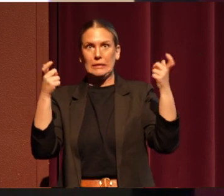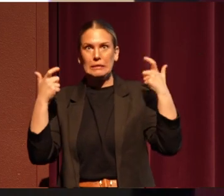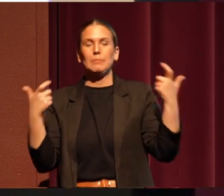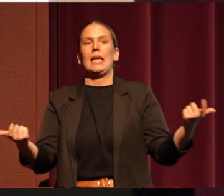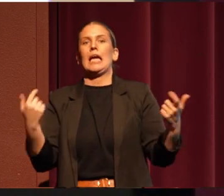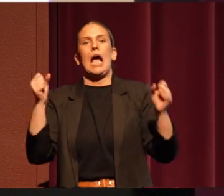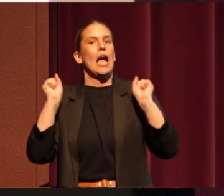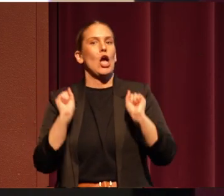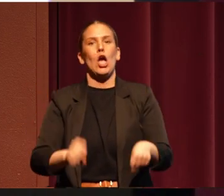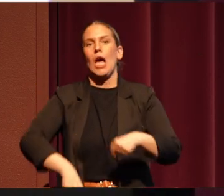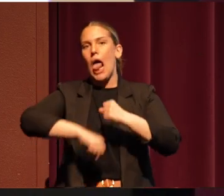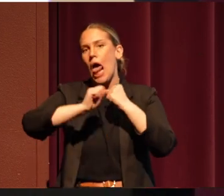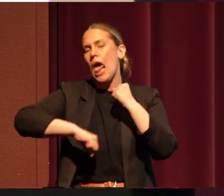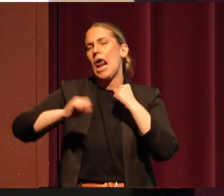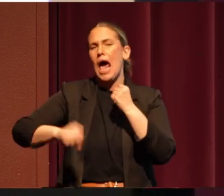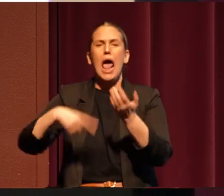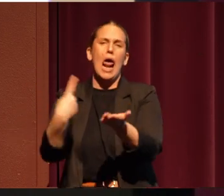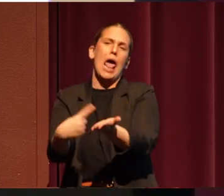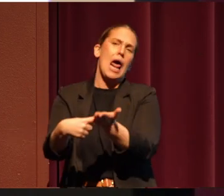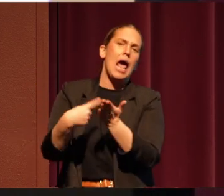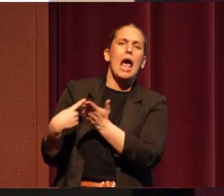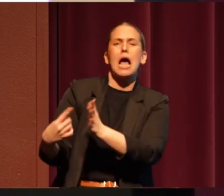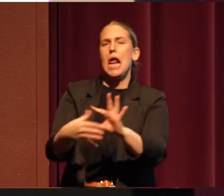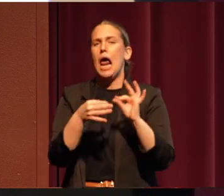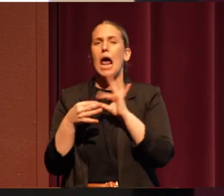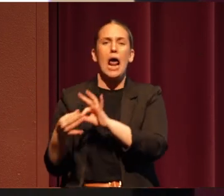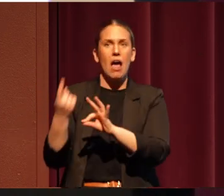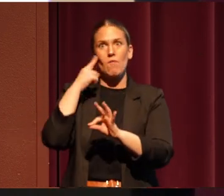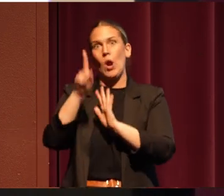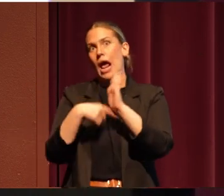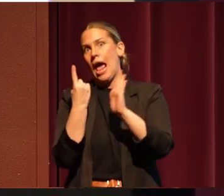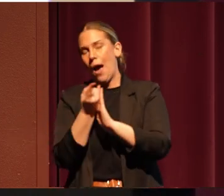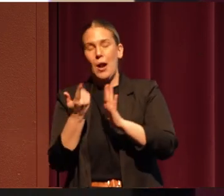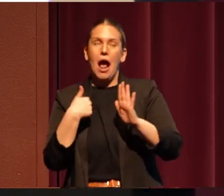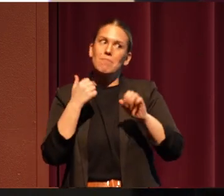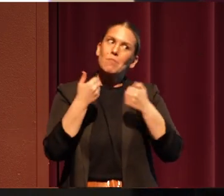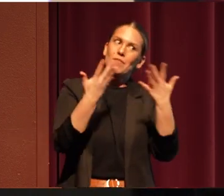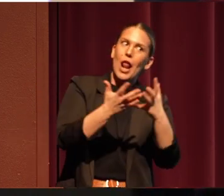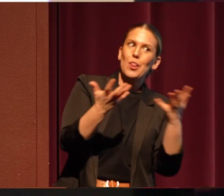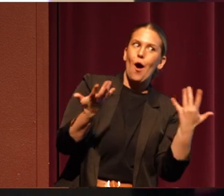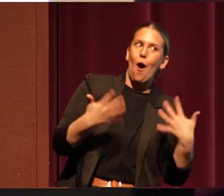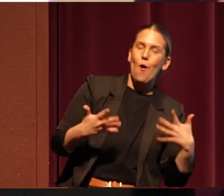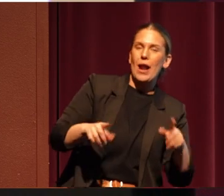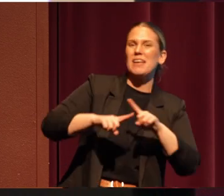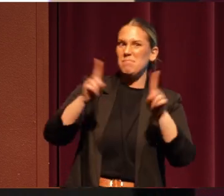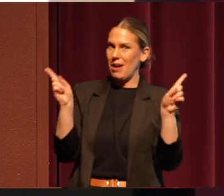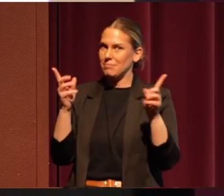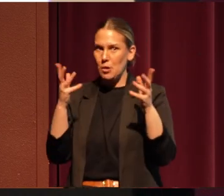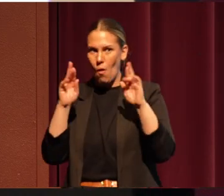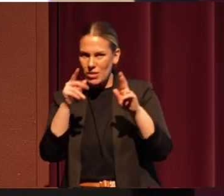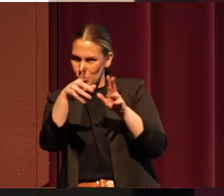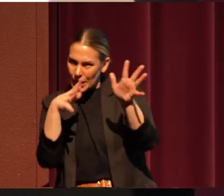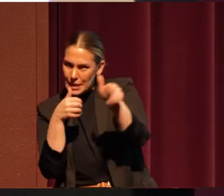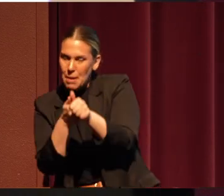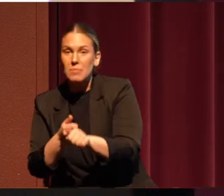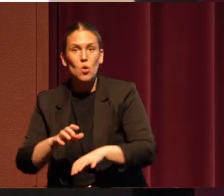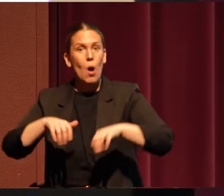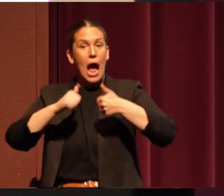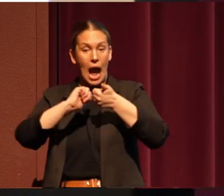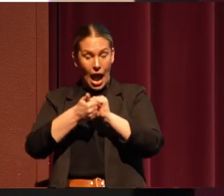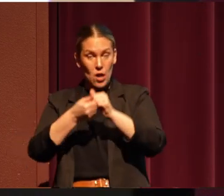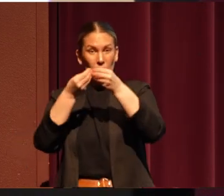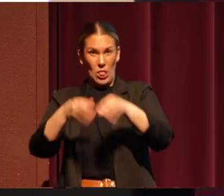an hour talking on this topic. I'm giving you guys a lot today, but I think you can keep up. So how did we lose that land? In